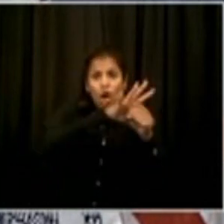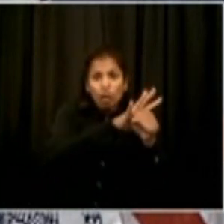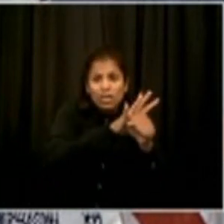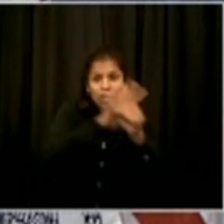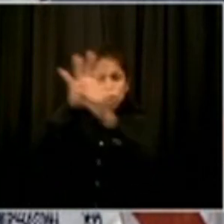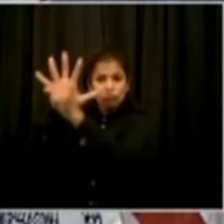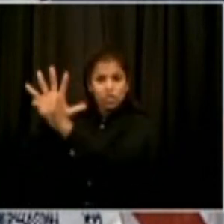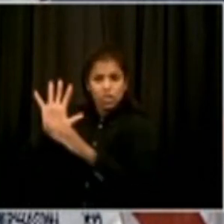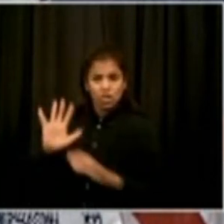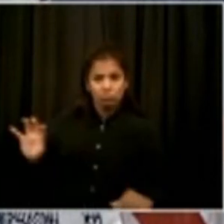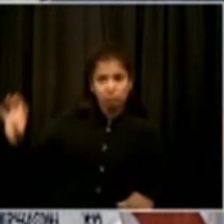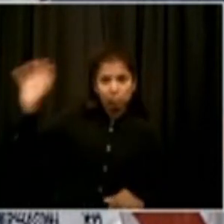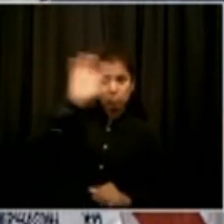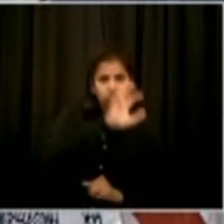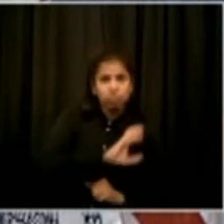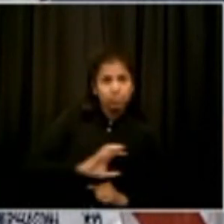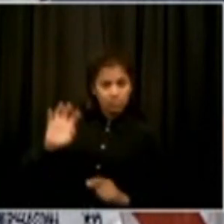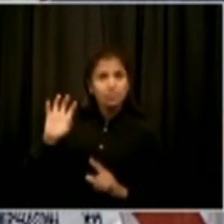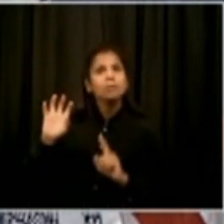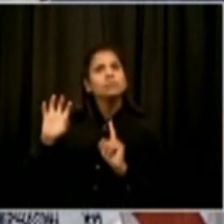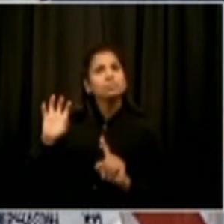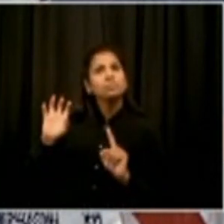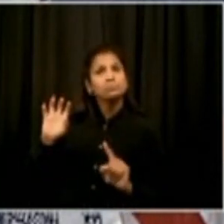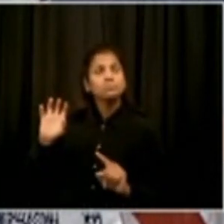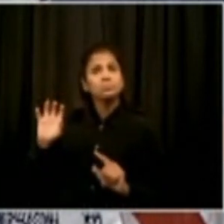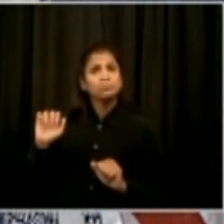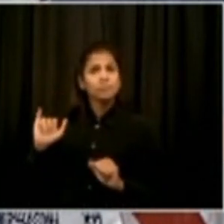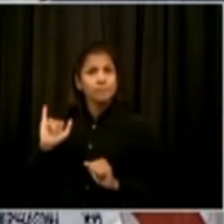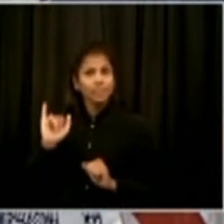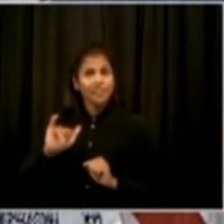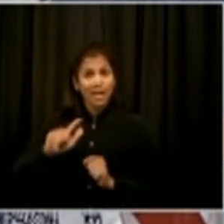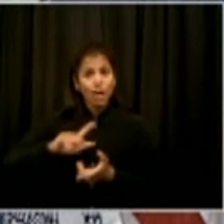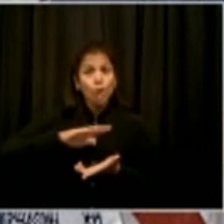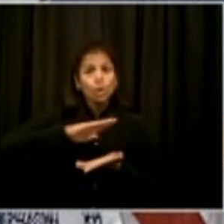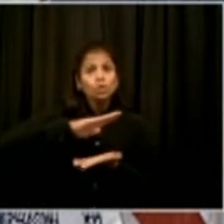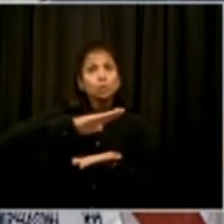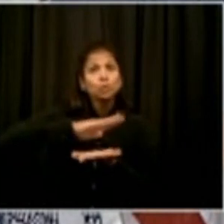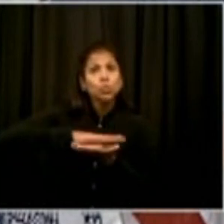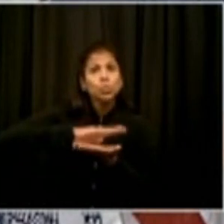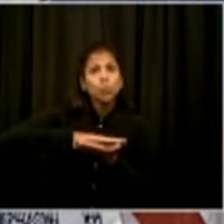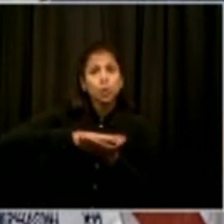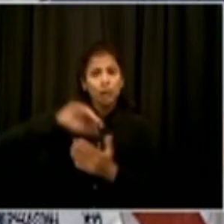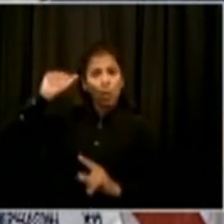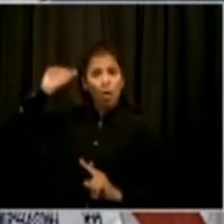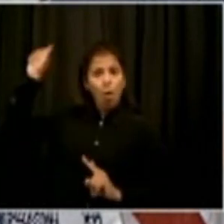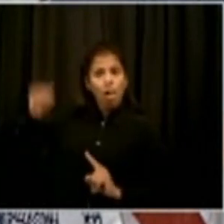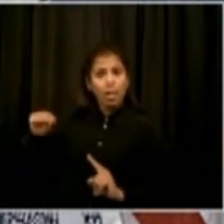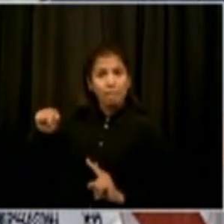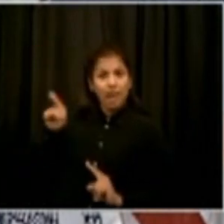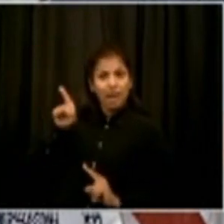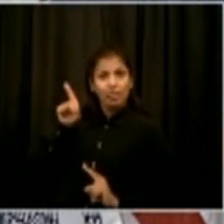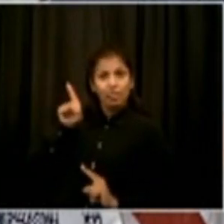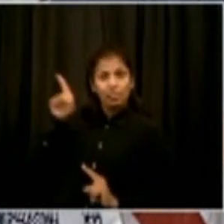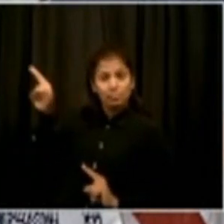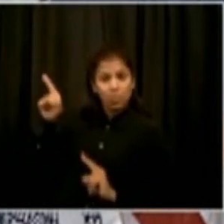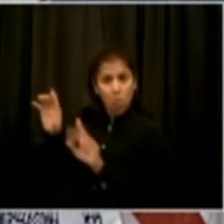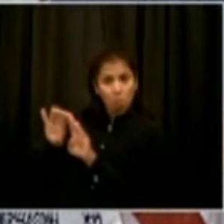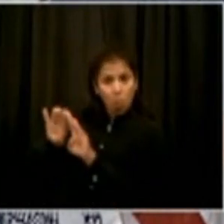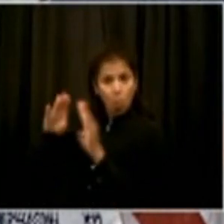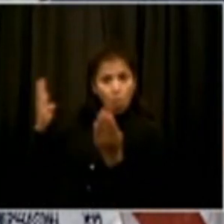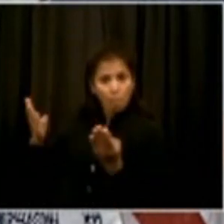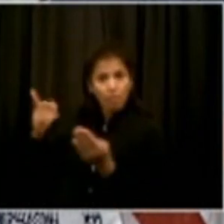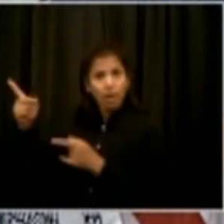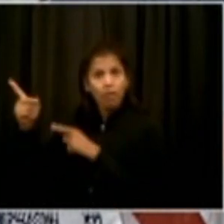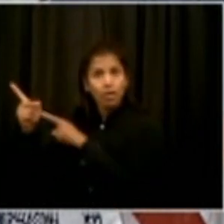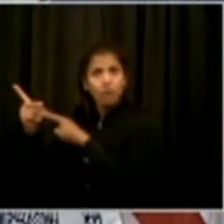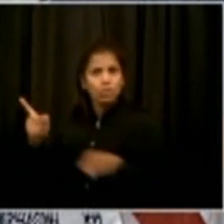So we could have the schools in Albany, I guess, open, and maybe the schools in New York City not open. But the word is to proceed and act as